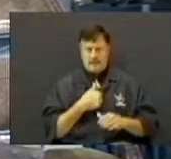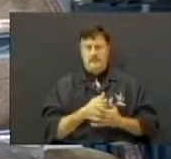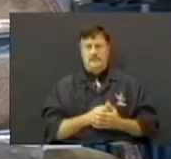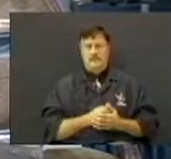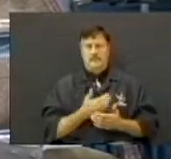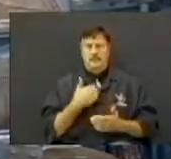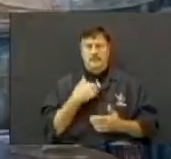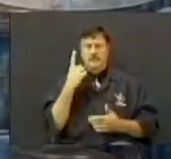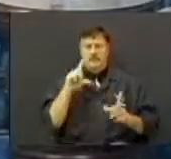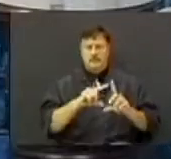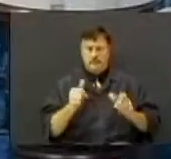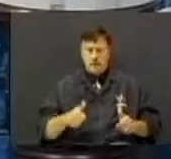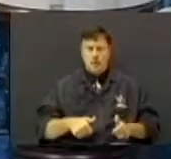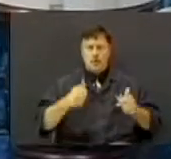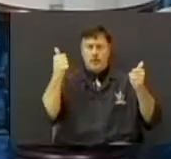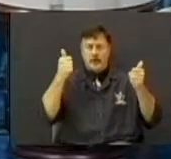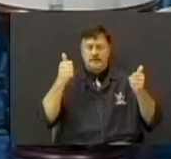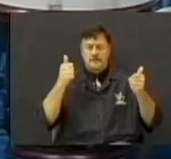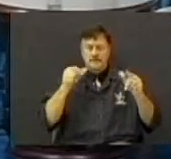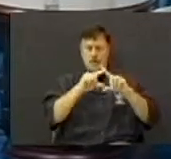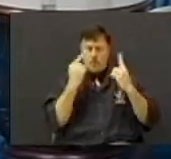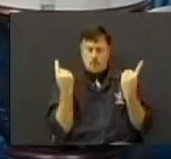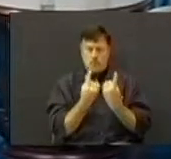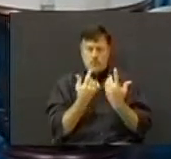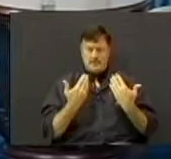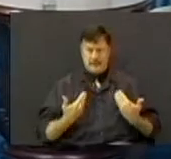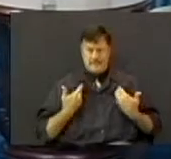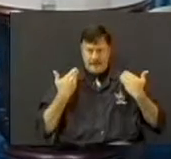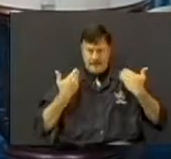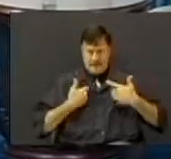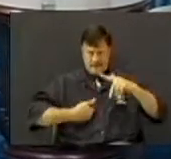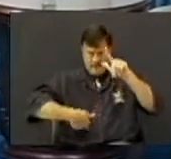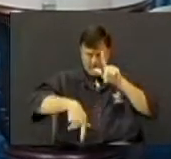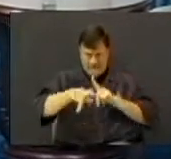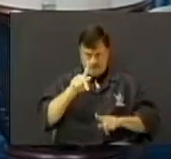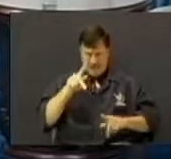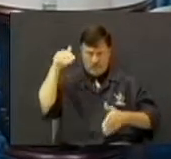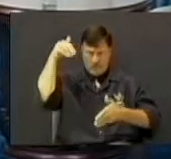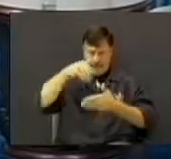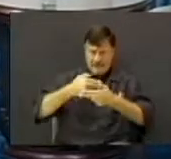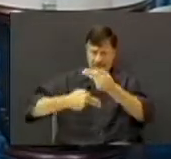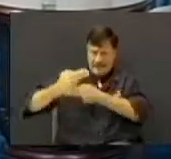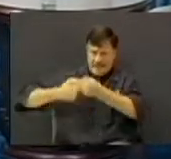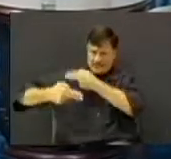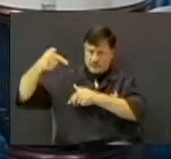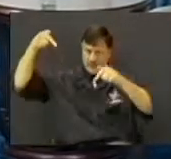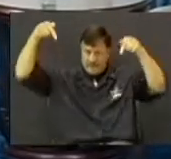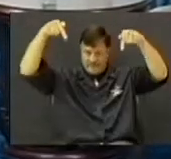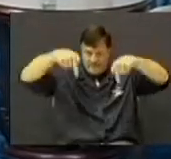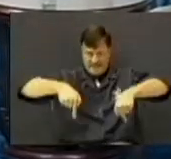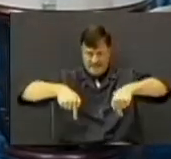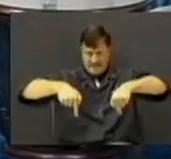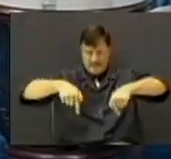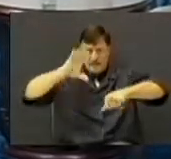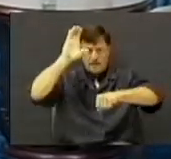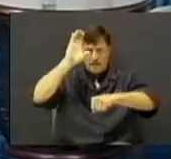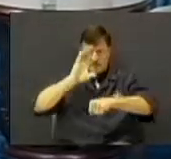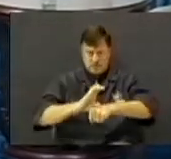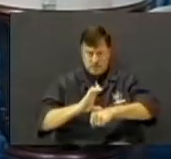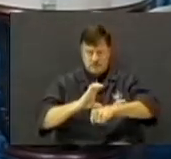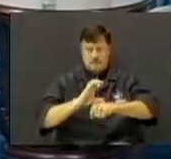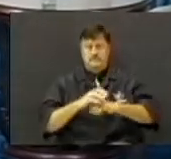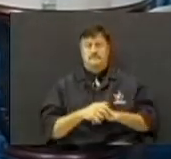one of the greatest groups of young people we've ever had in the history of this church. Are you listening to me?